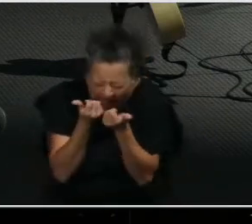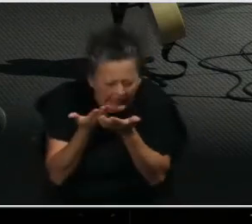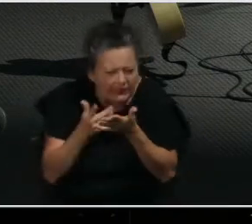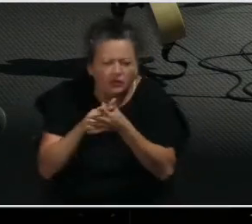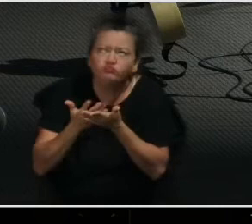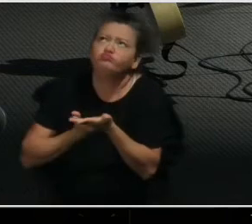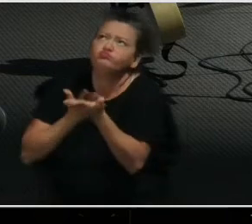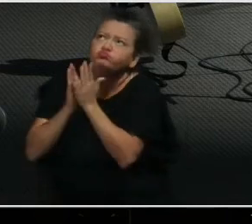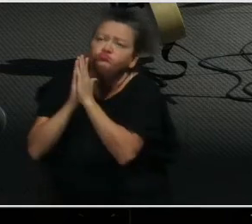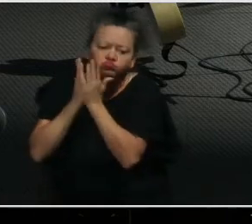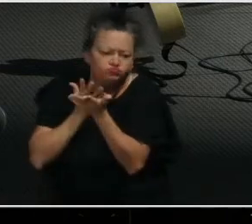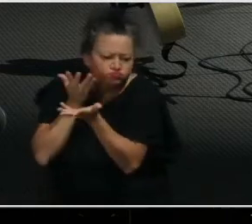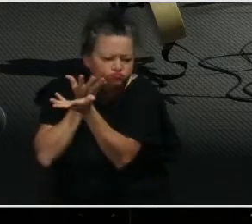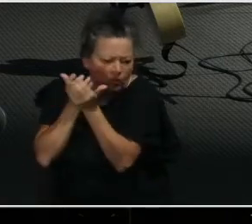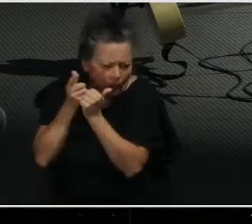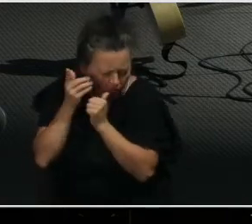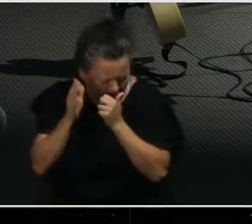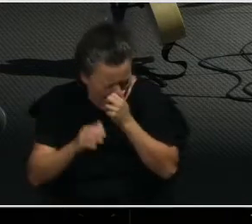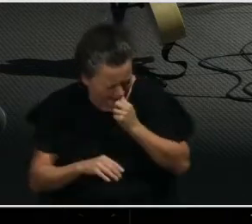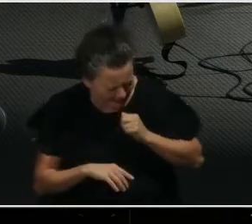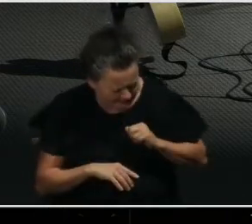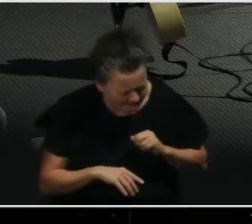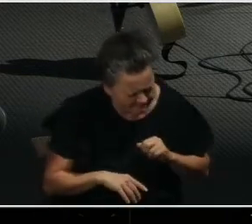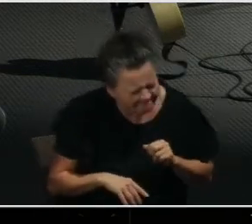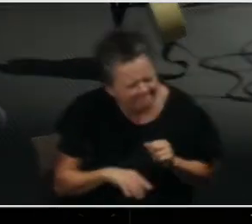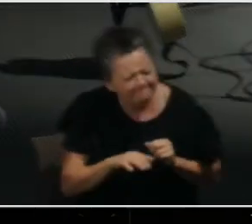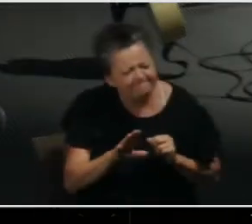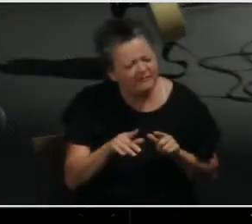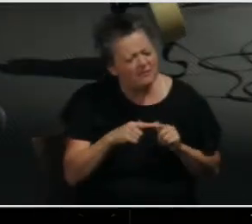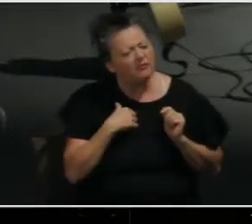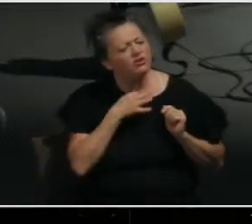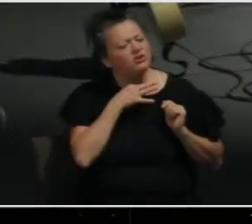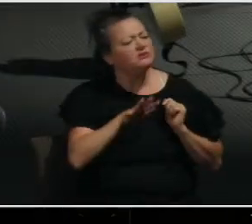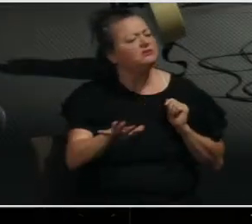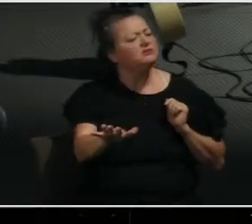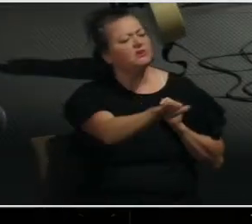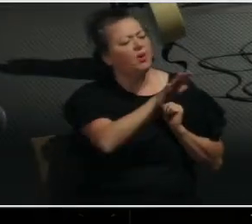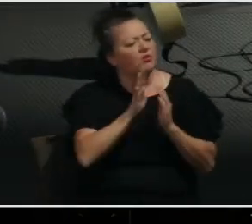But what might you be praying about these days?